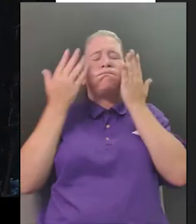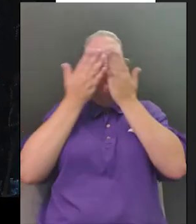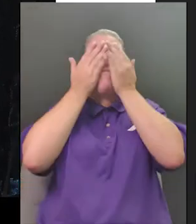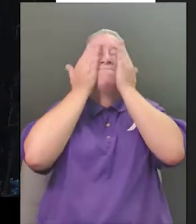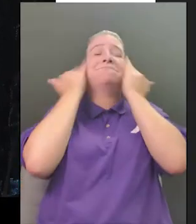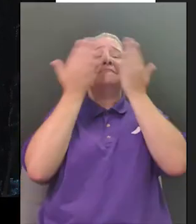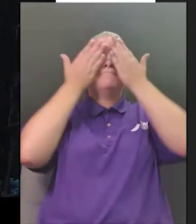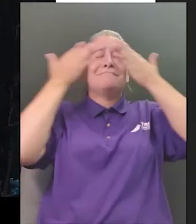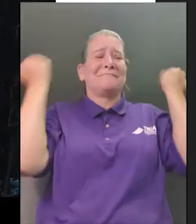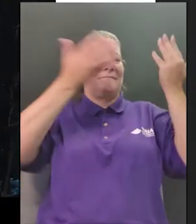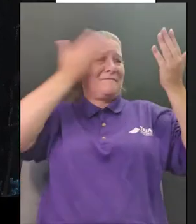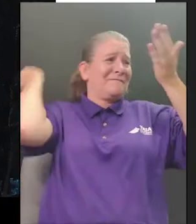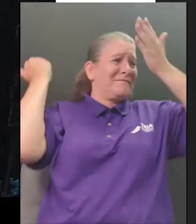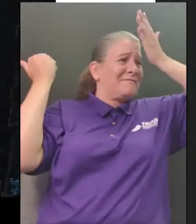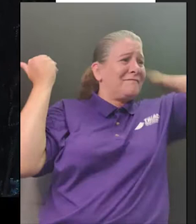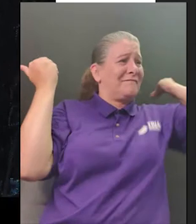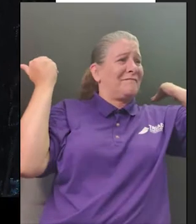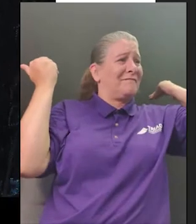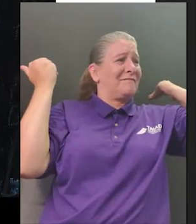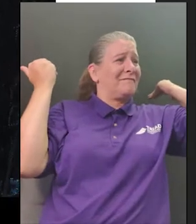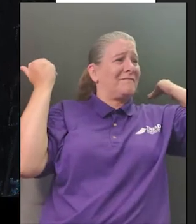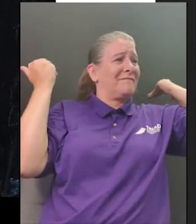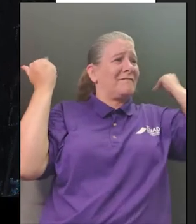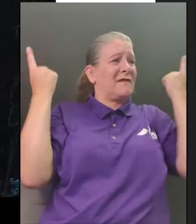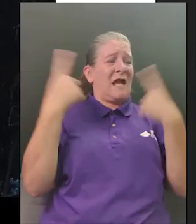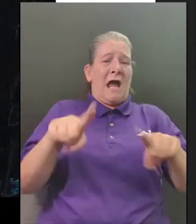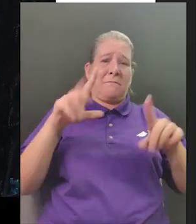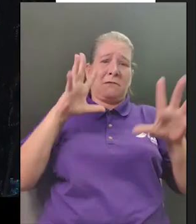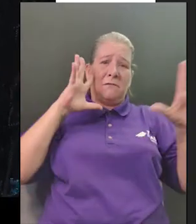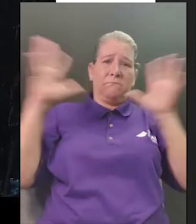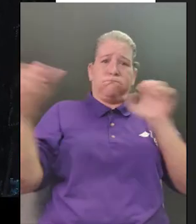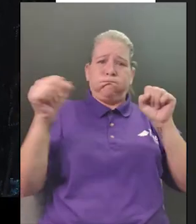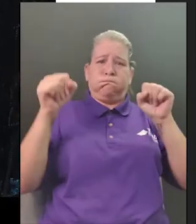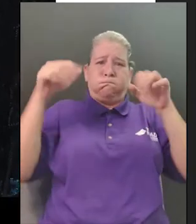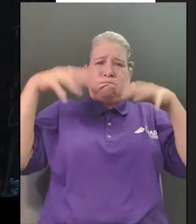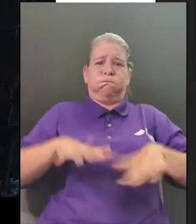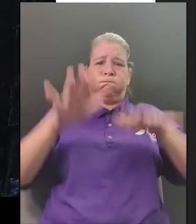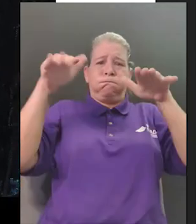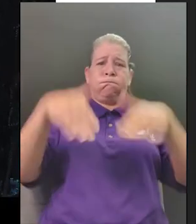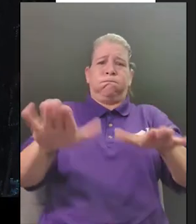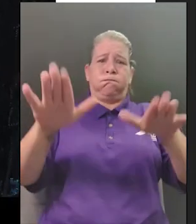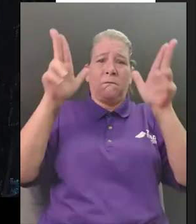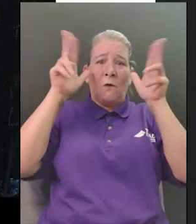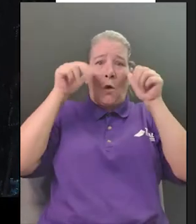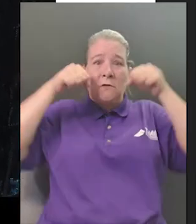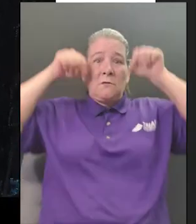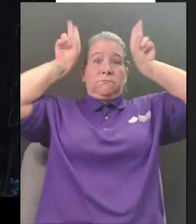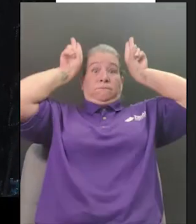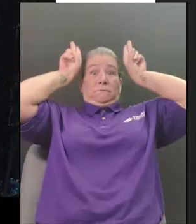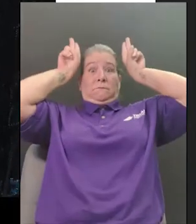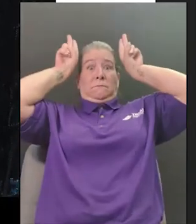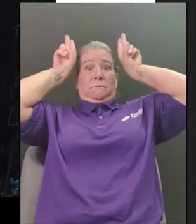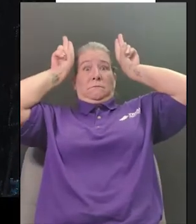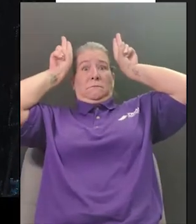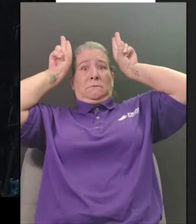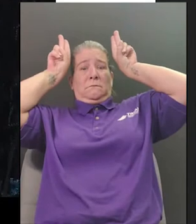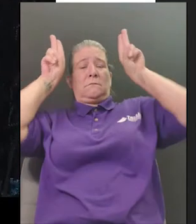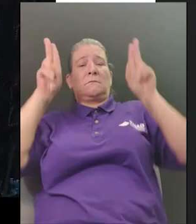hair stuck to sibyl's face she pushed them back and wiped the cold rain from her cheeks